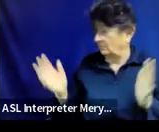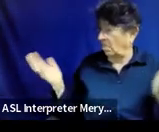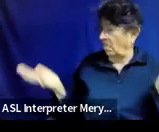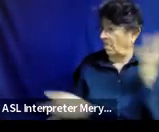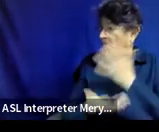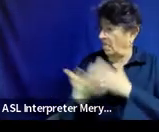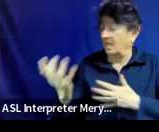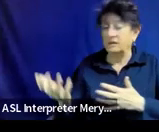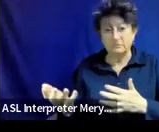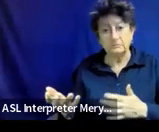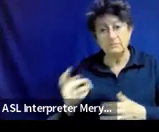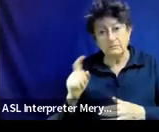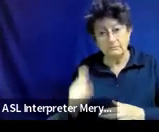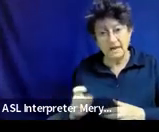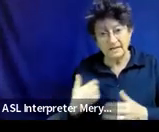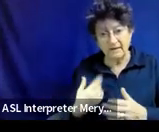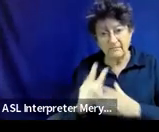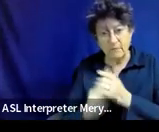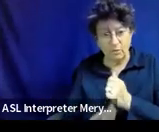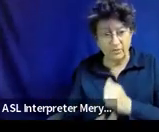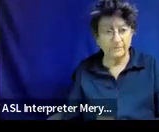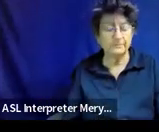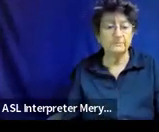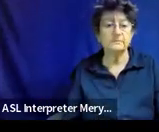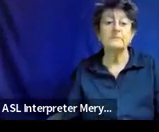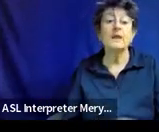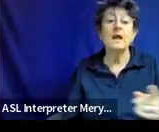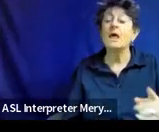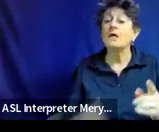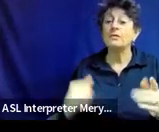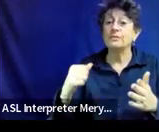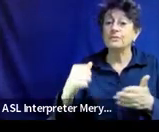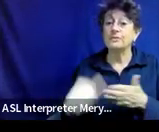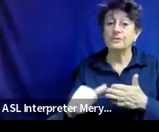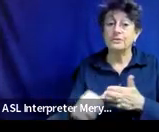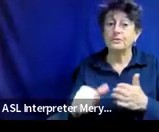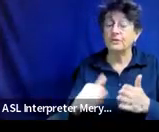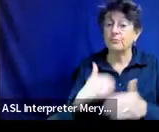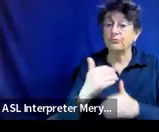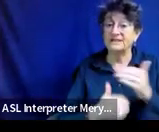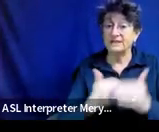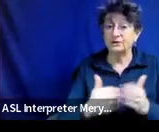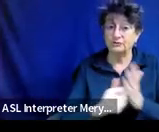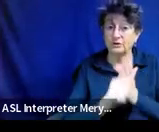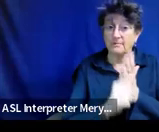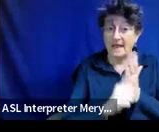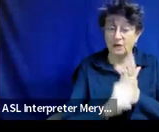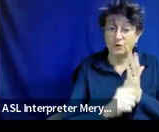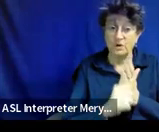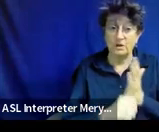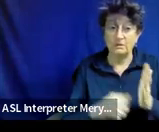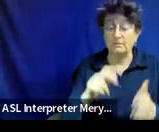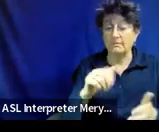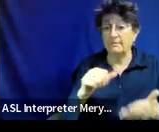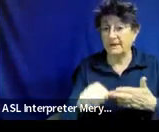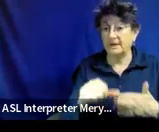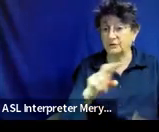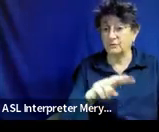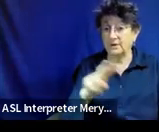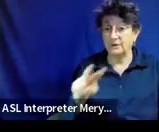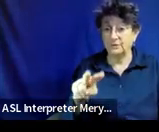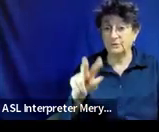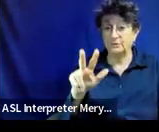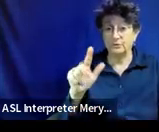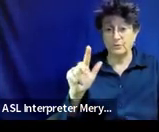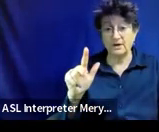And the procedural manual talks about Section 4D on page 22 and 23. And again, we'll link that at the